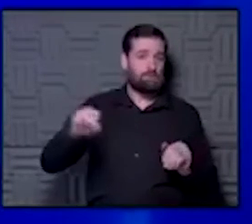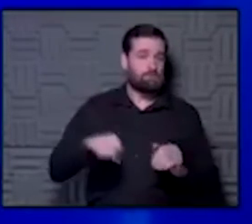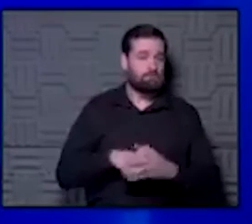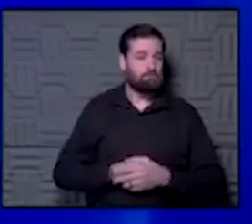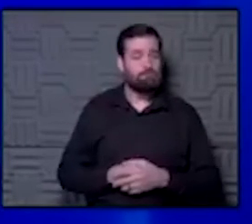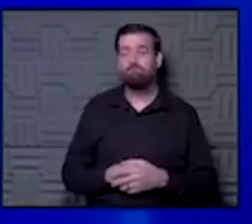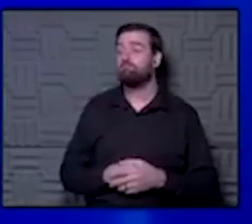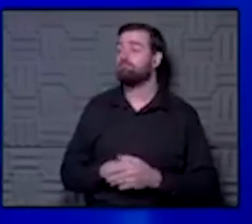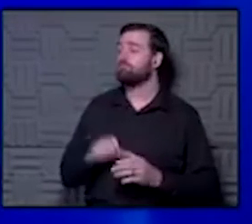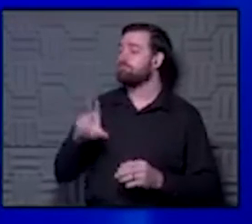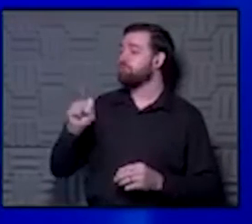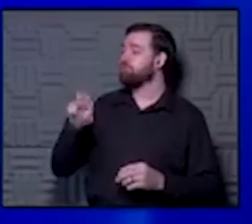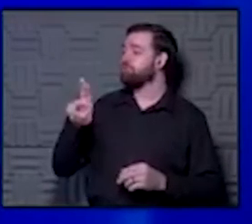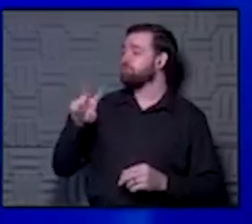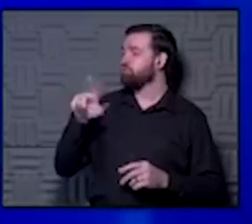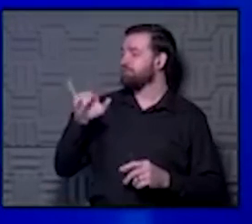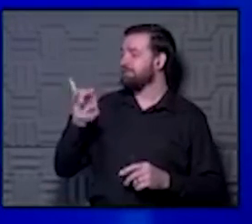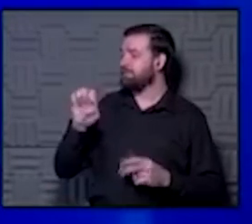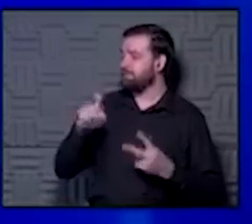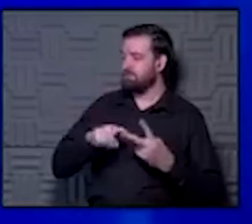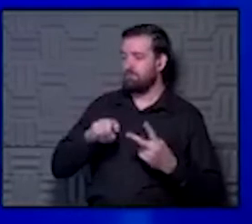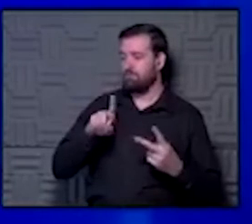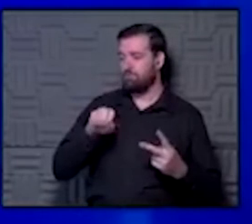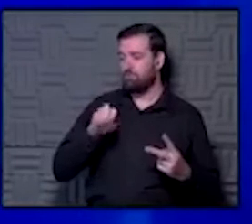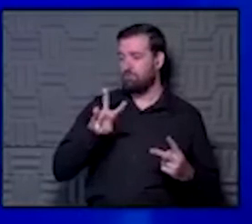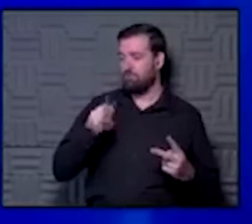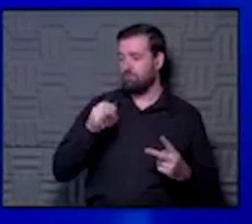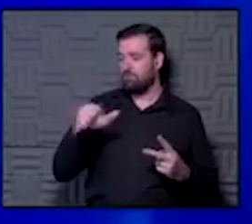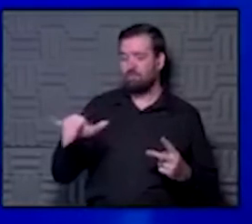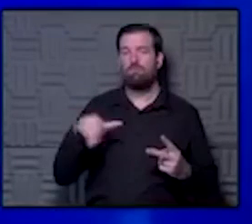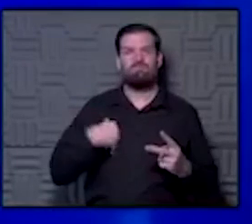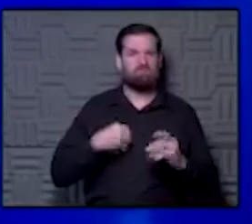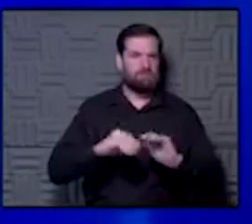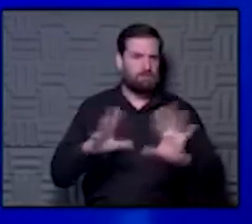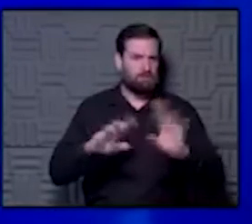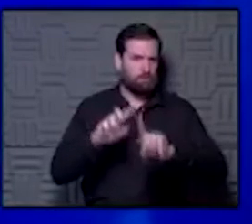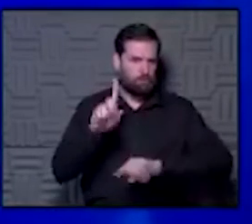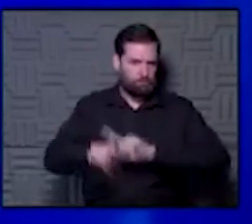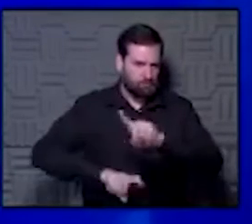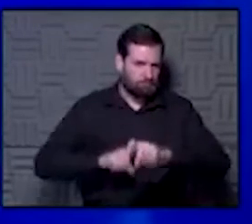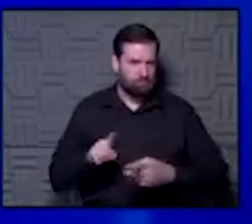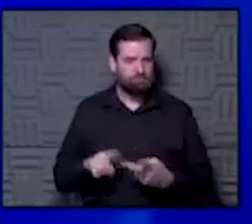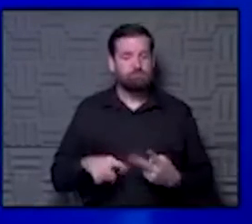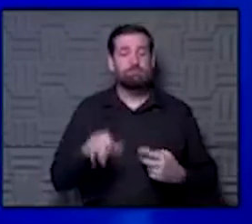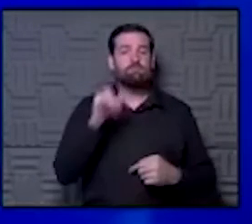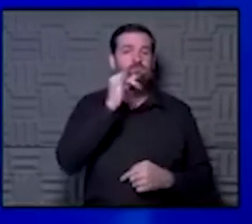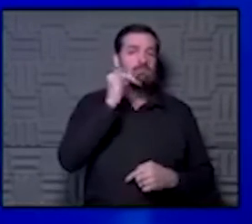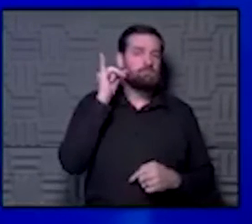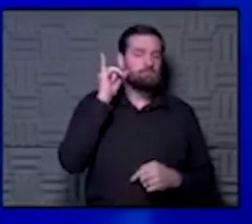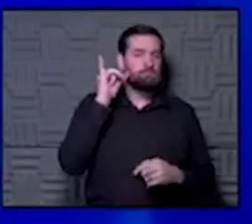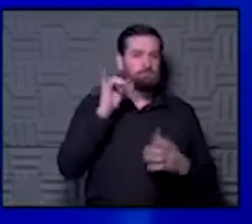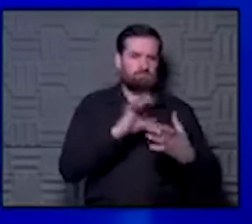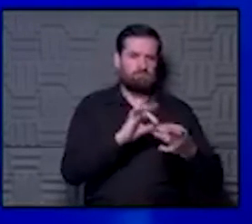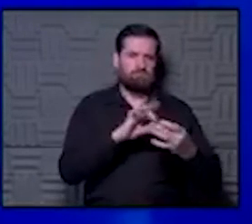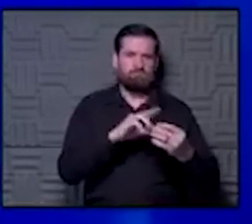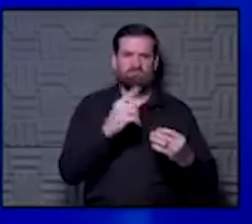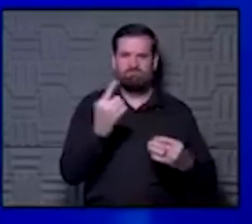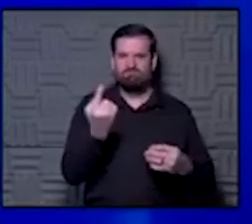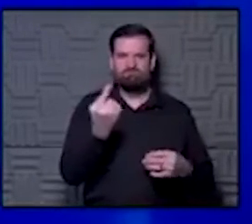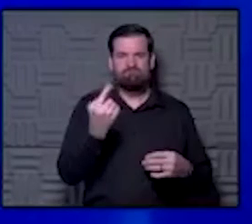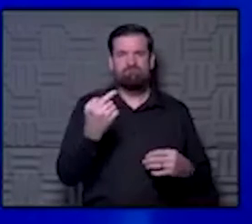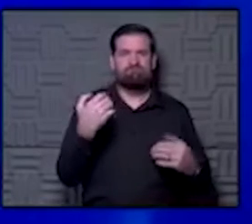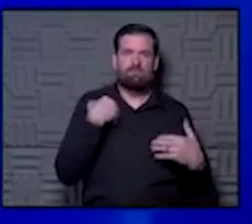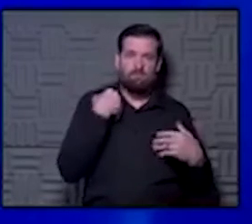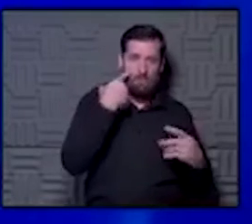All right. So Susie and Donnie have clarifying questions. Susie wants to know, yesterday you said something about that if you get a